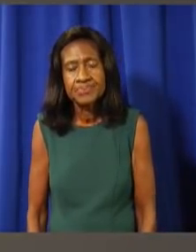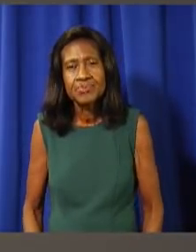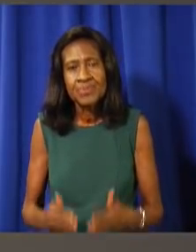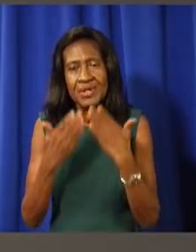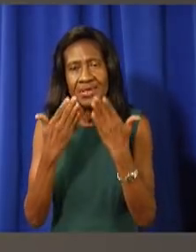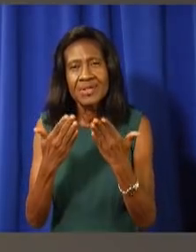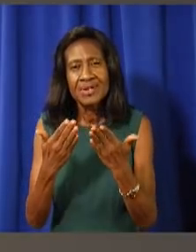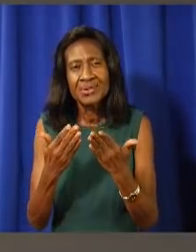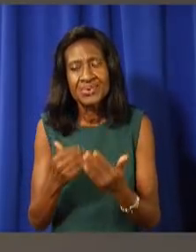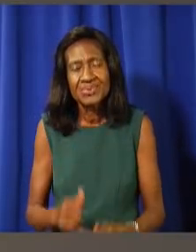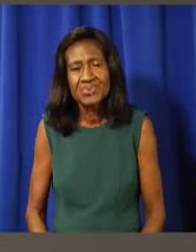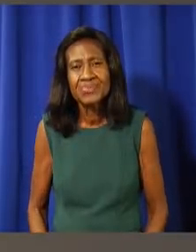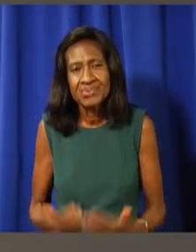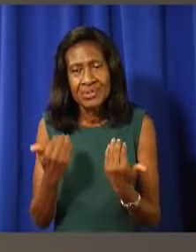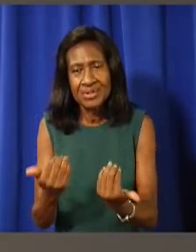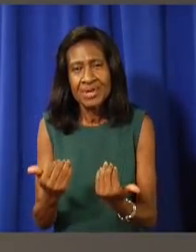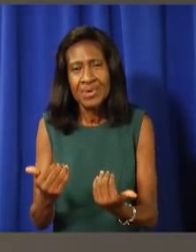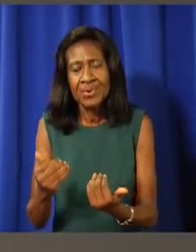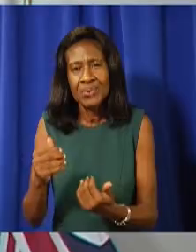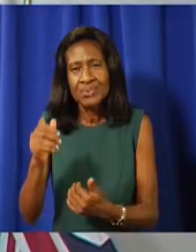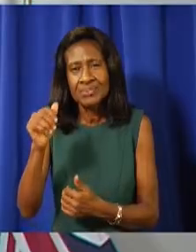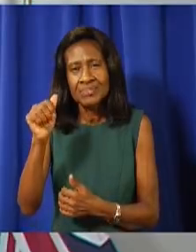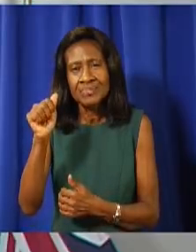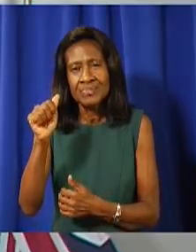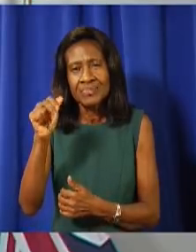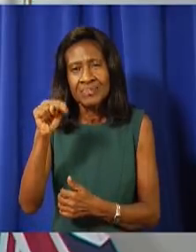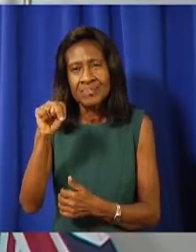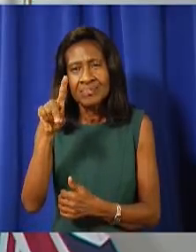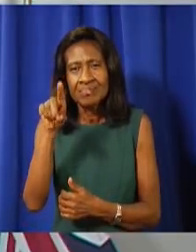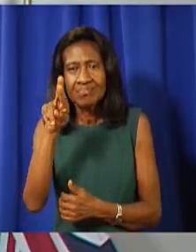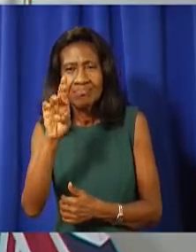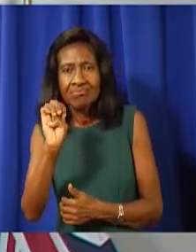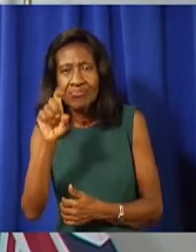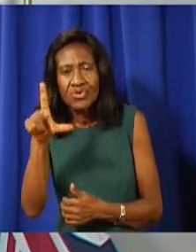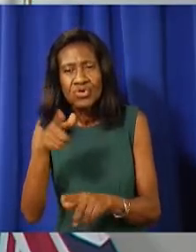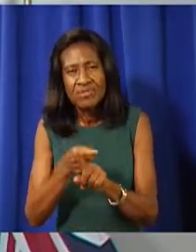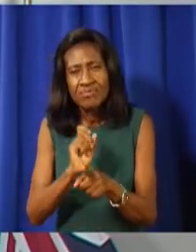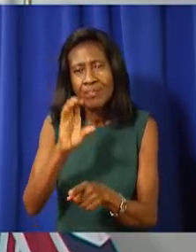very much, Wendy. Wendy will now call on Andrell from Compass Media.